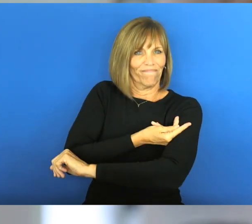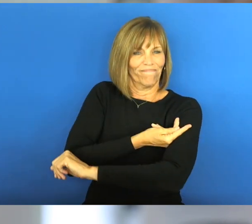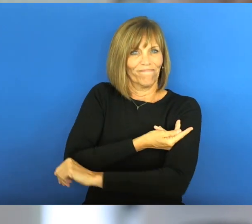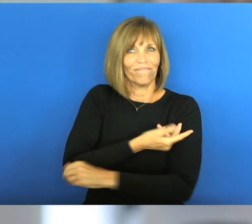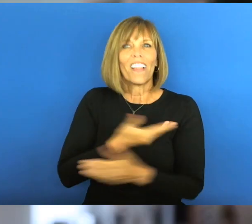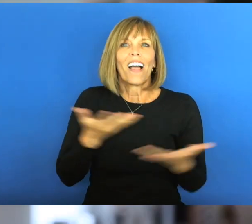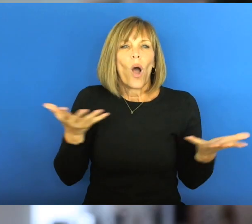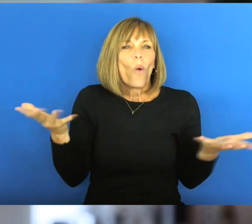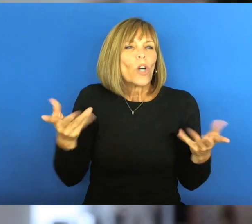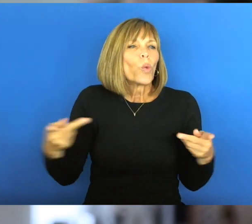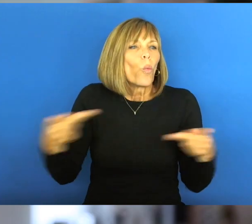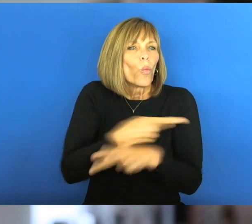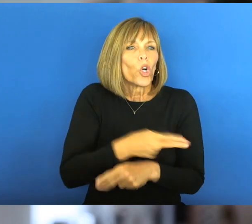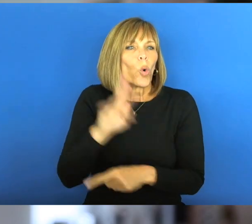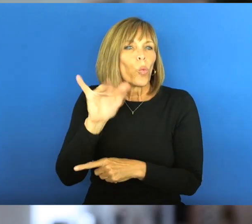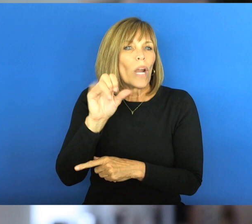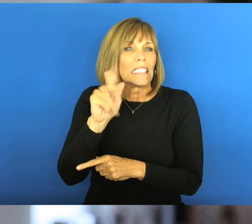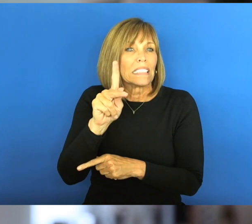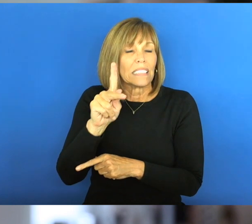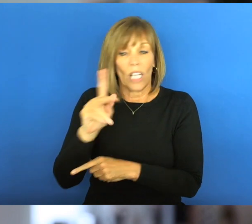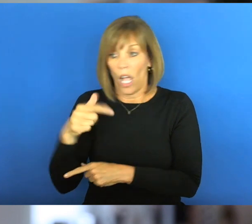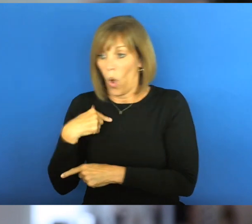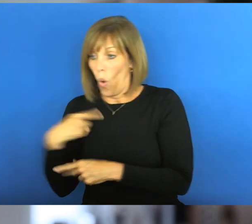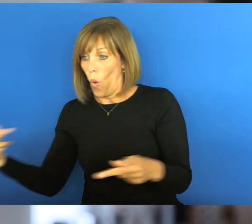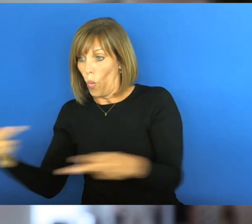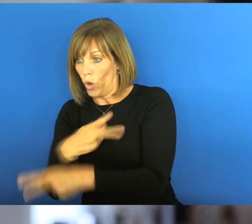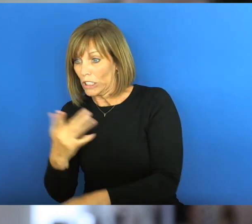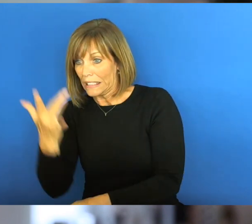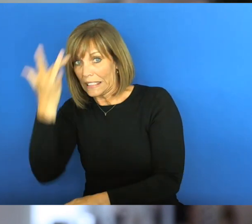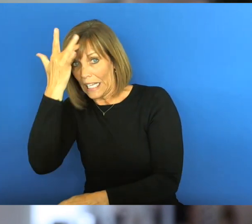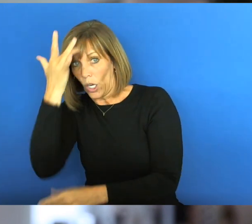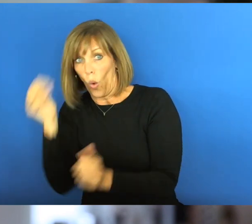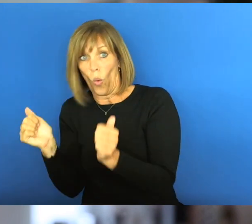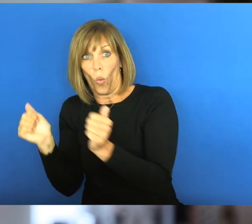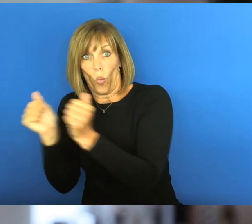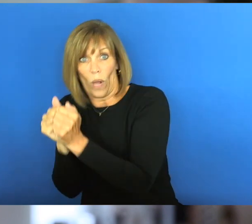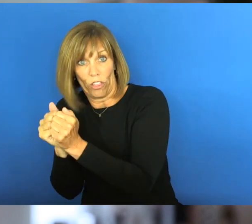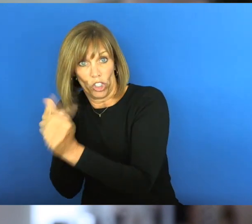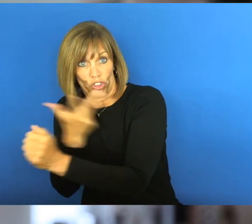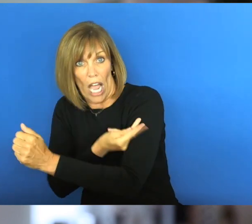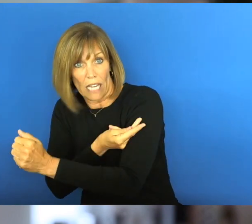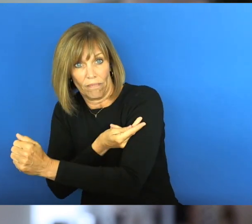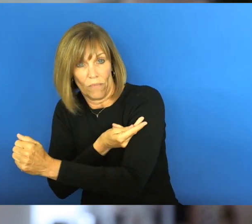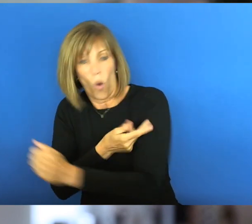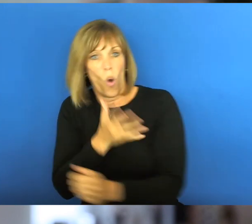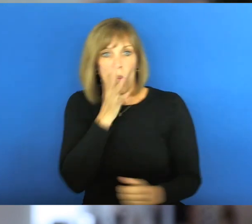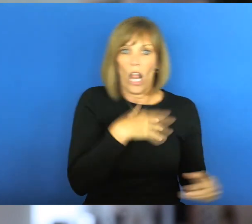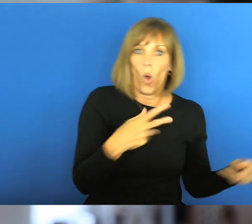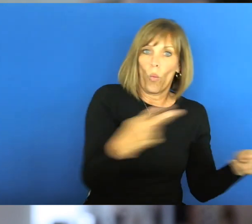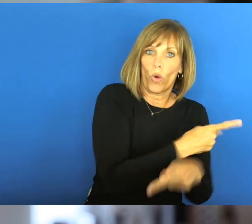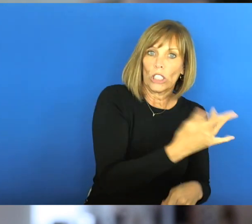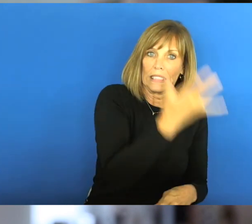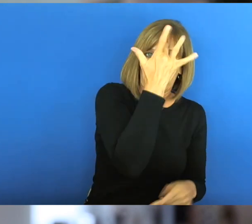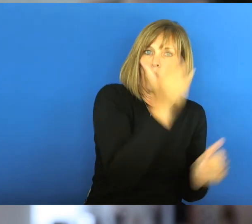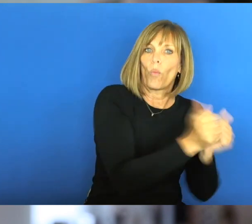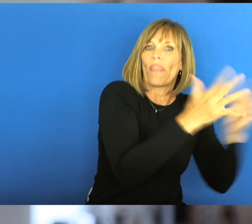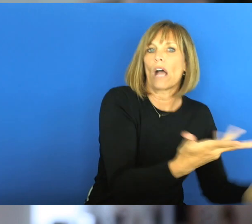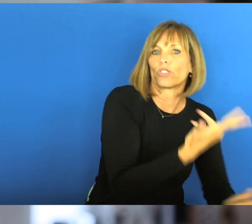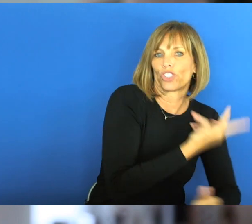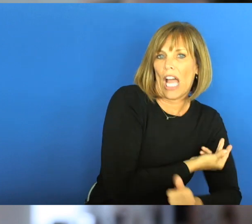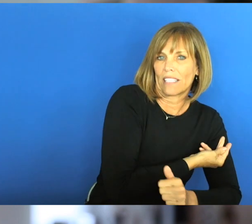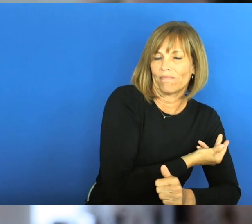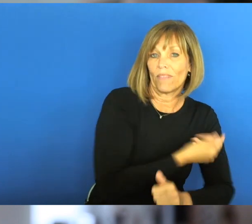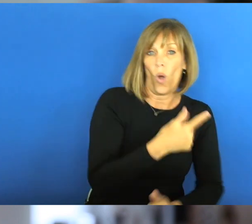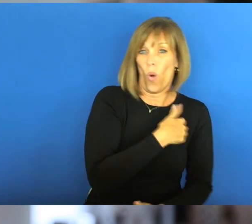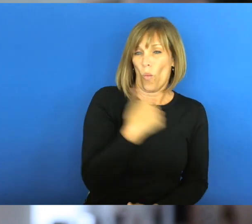shortly after. What is the bigger risk? Will I get sicker with the vaccine or sicker without the